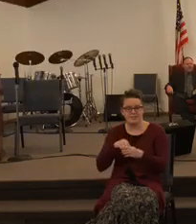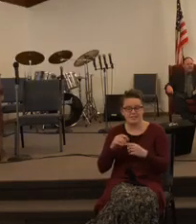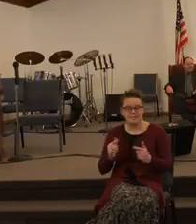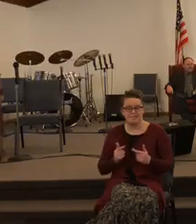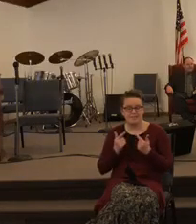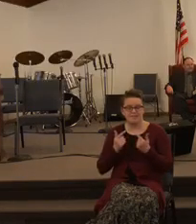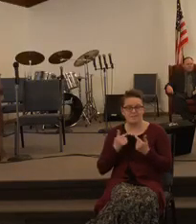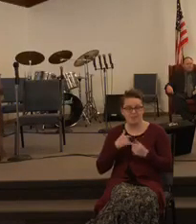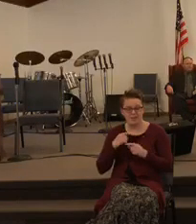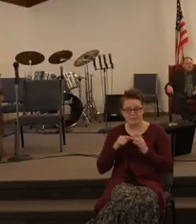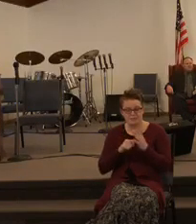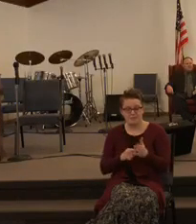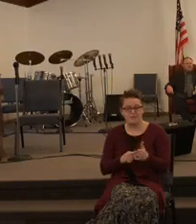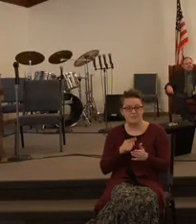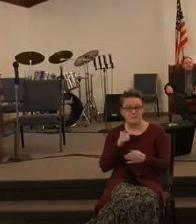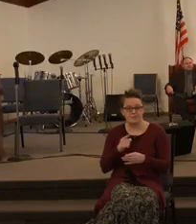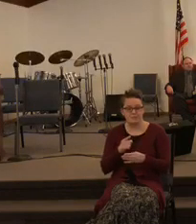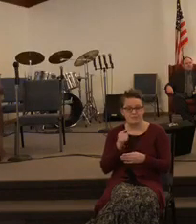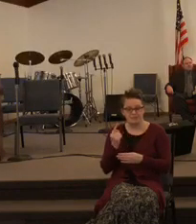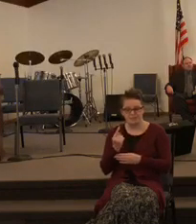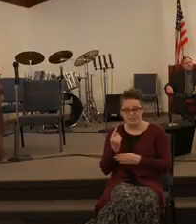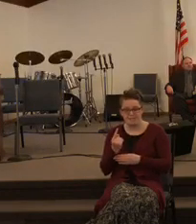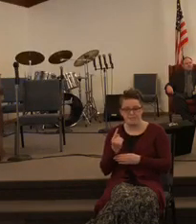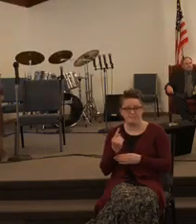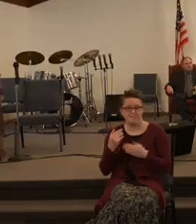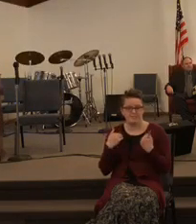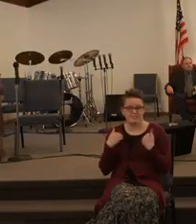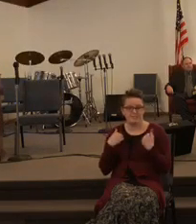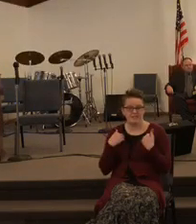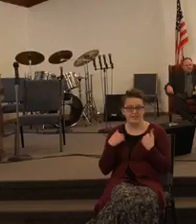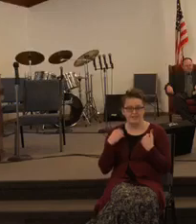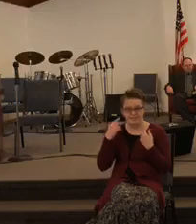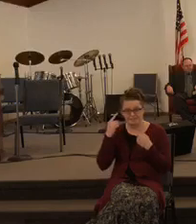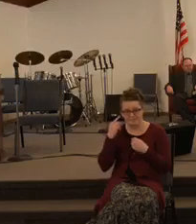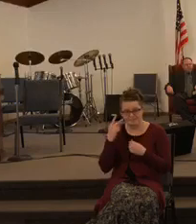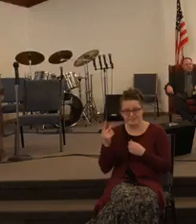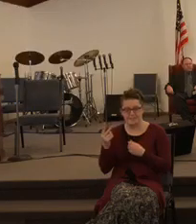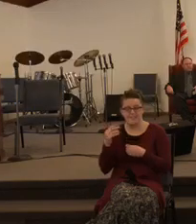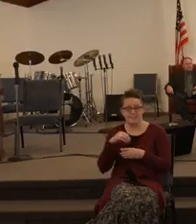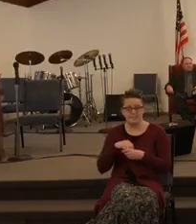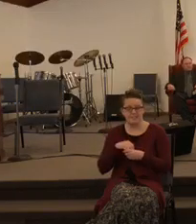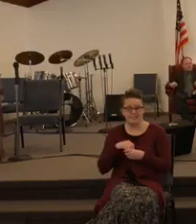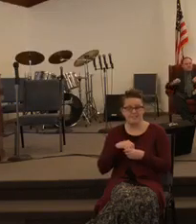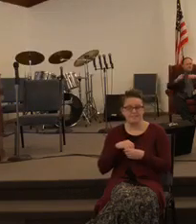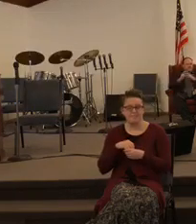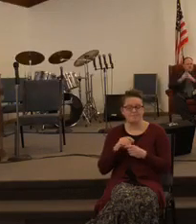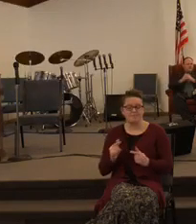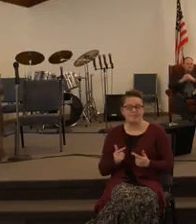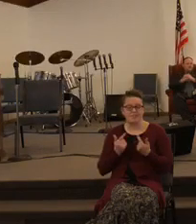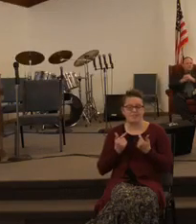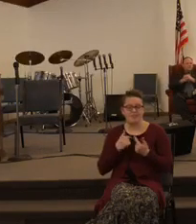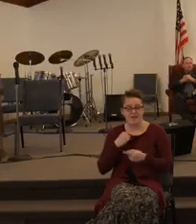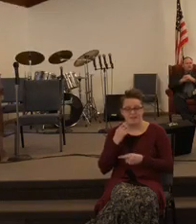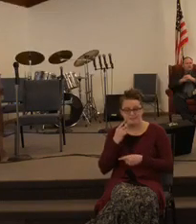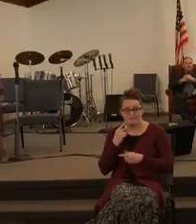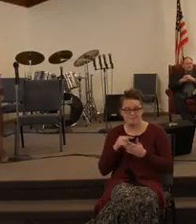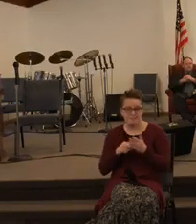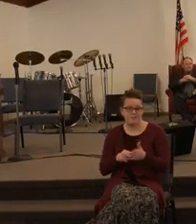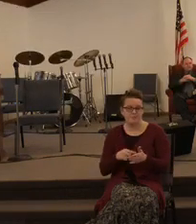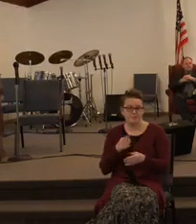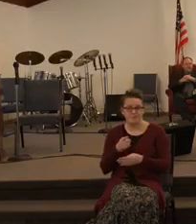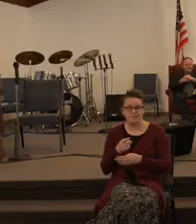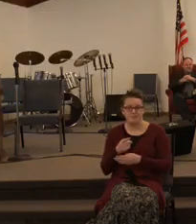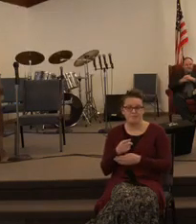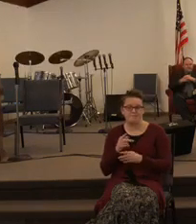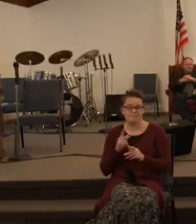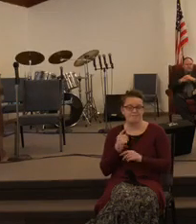I'll show you someone that had a vision in their life. I'll show you someone that had a destination.